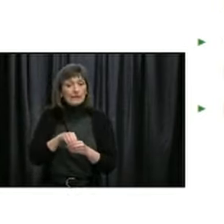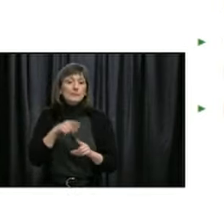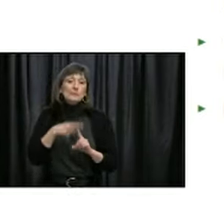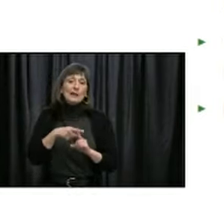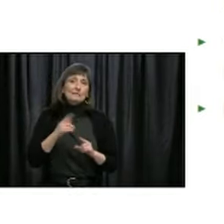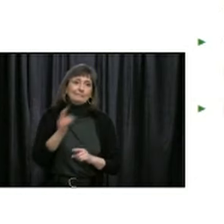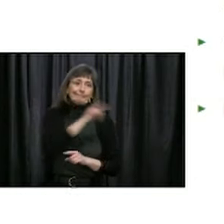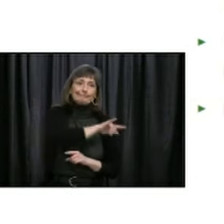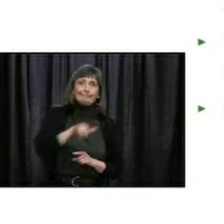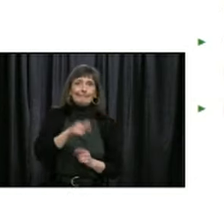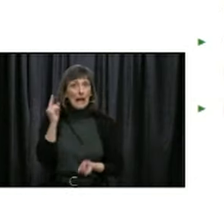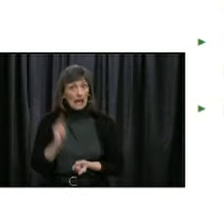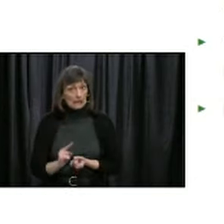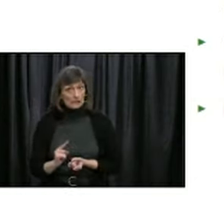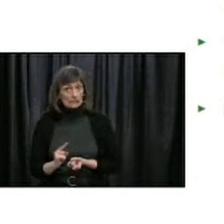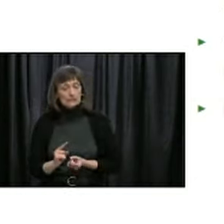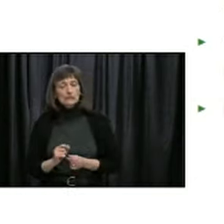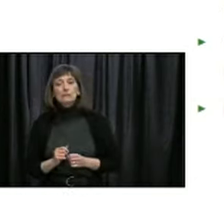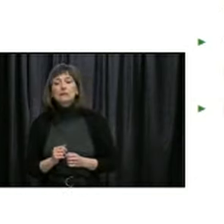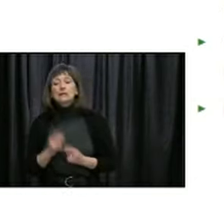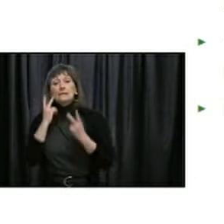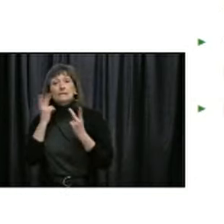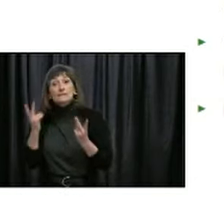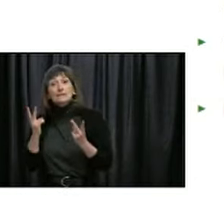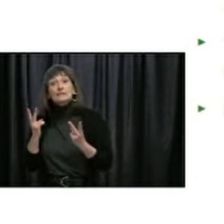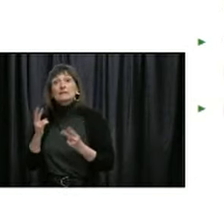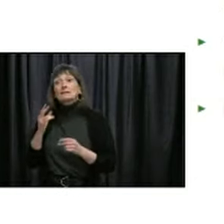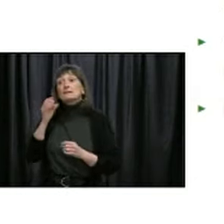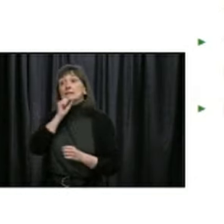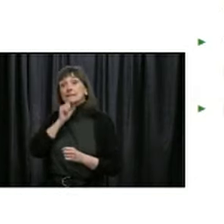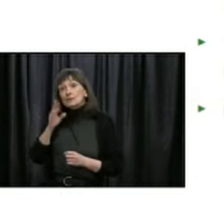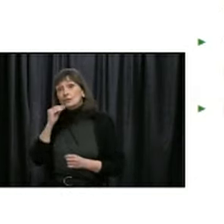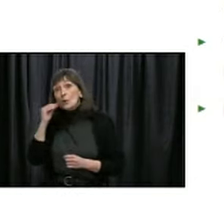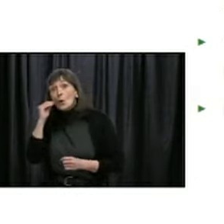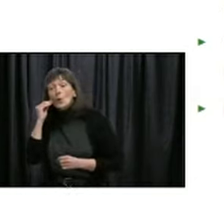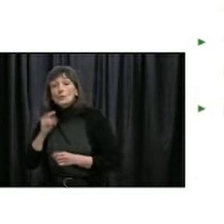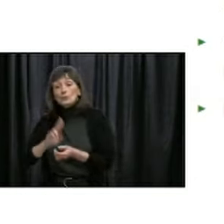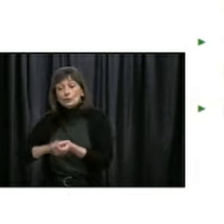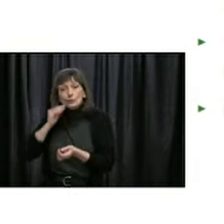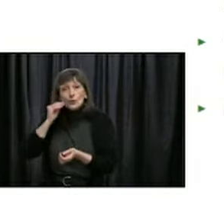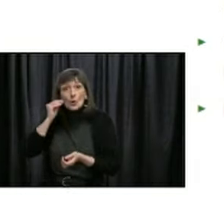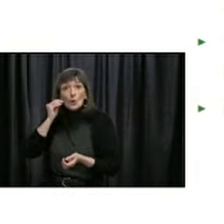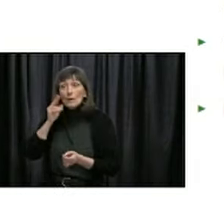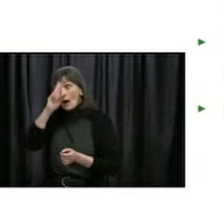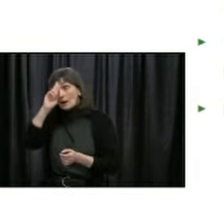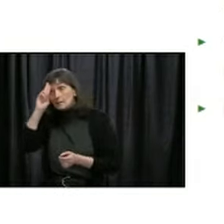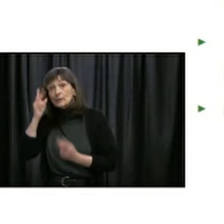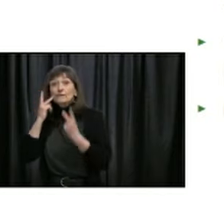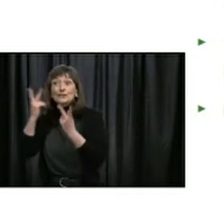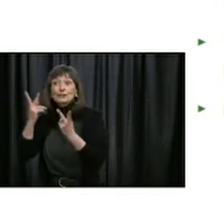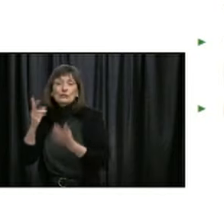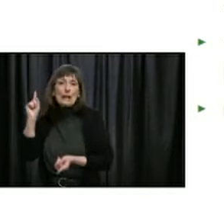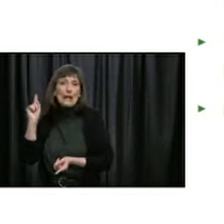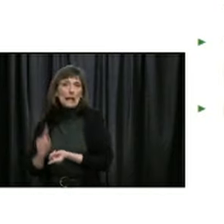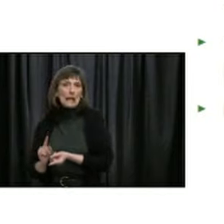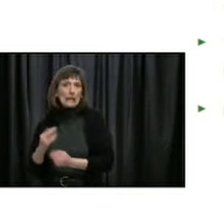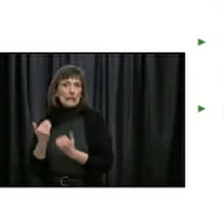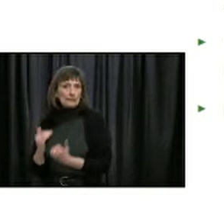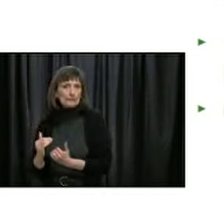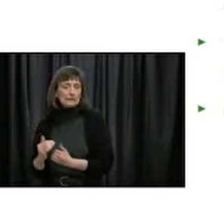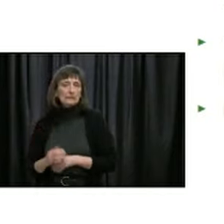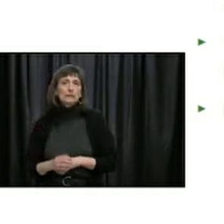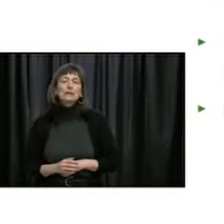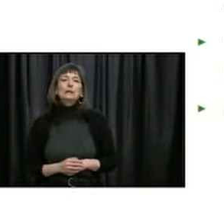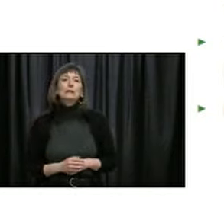restriction of visitors in hospitals, assisted living facilities, long-term care and personal care homes, one-worker, one-home